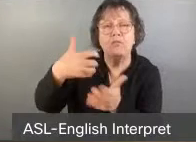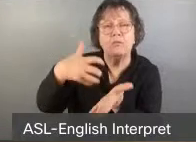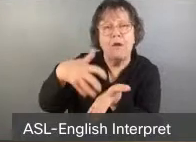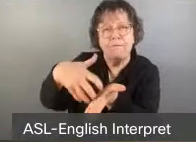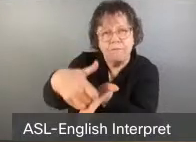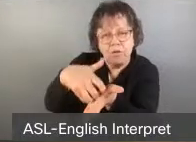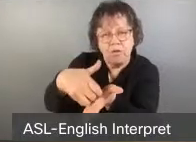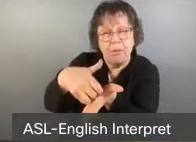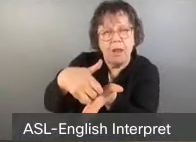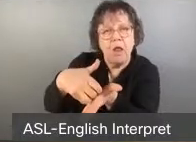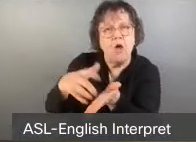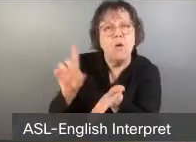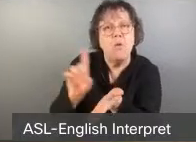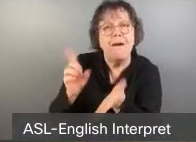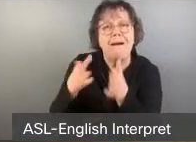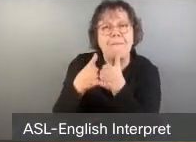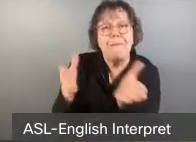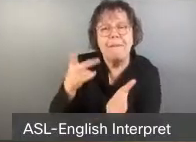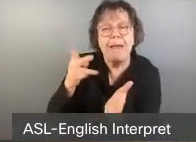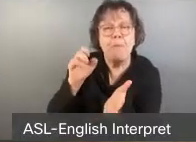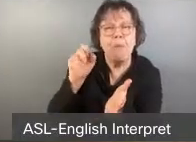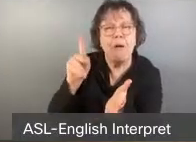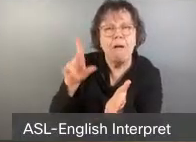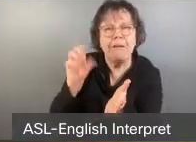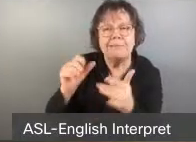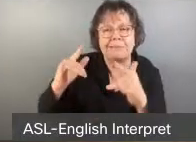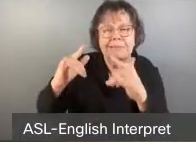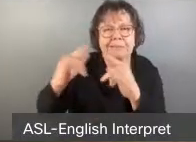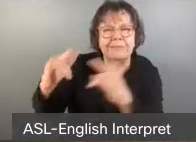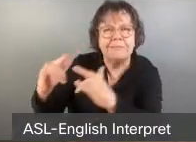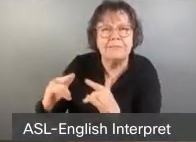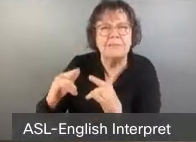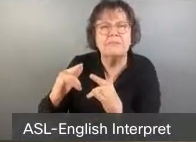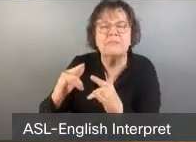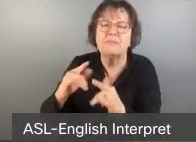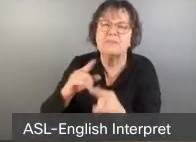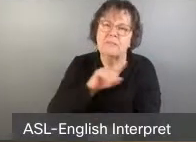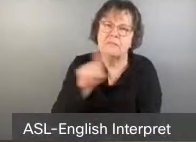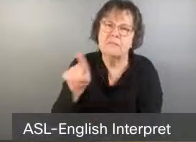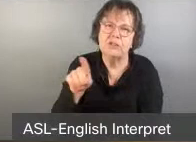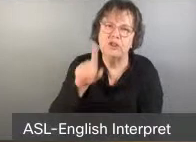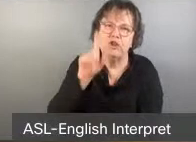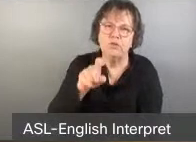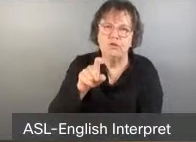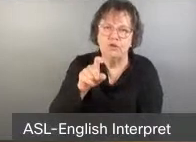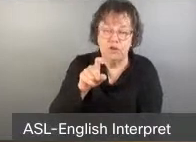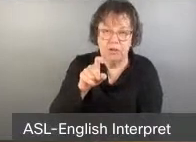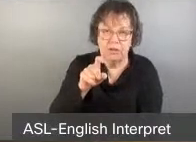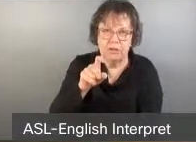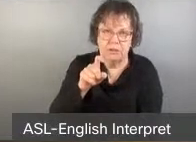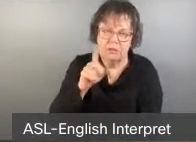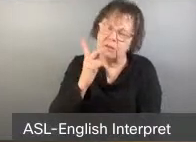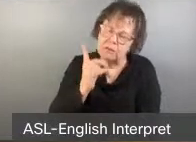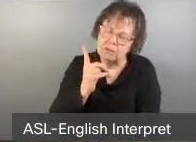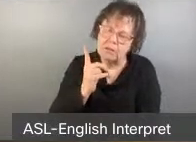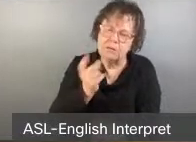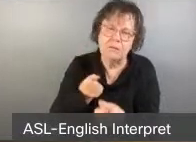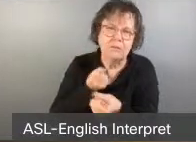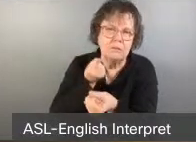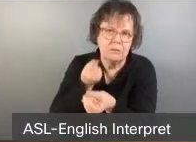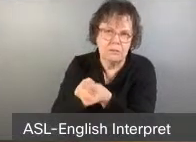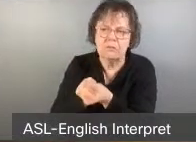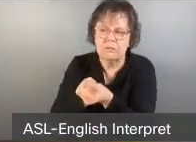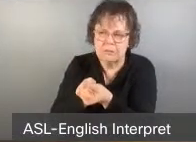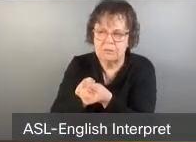completely abhorrent response that none of you should defend, specifically John Tory. Social issues